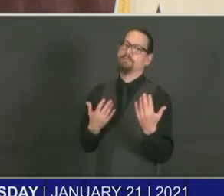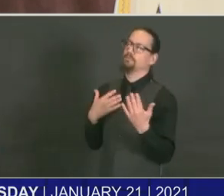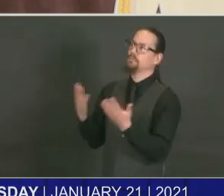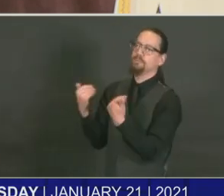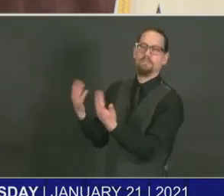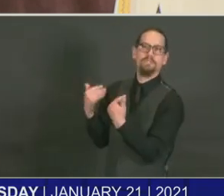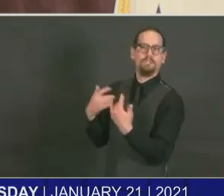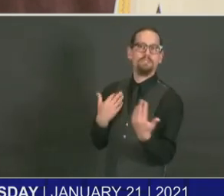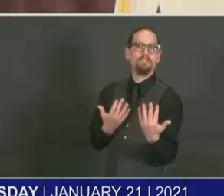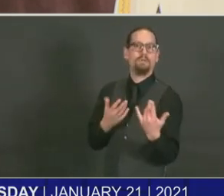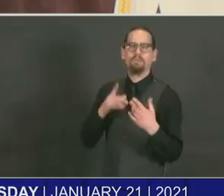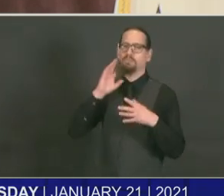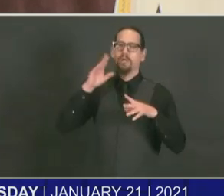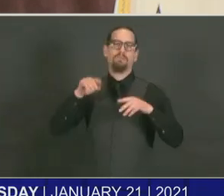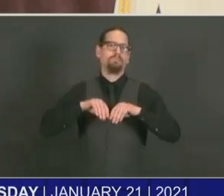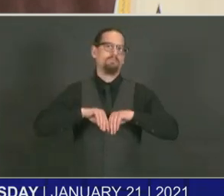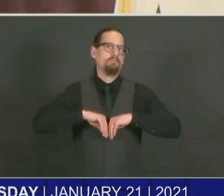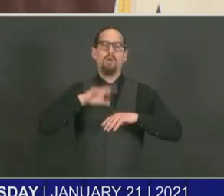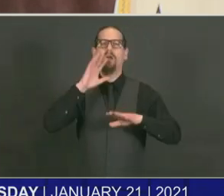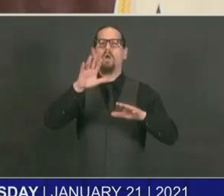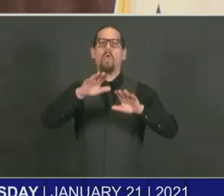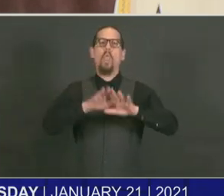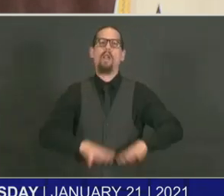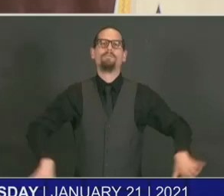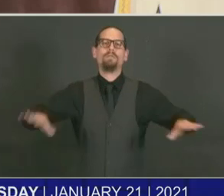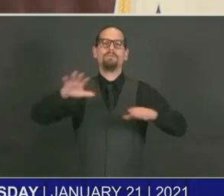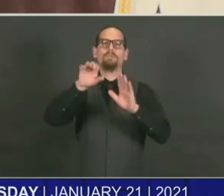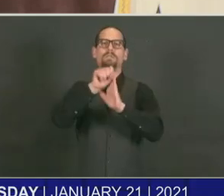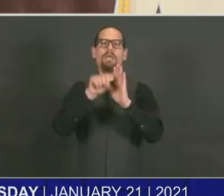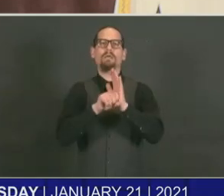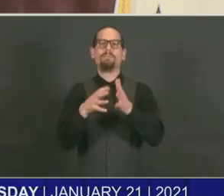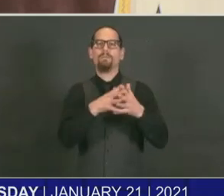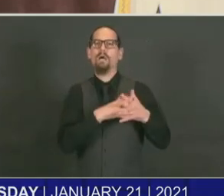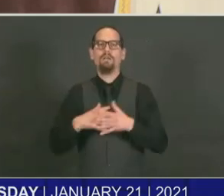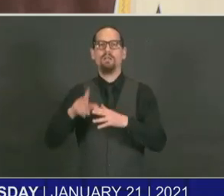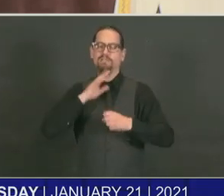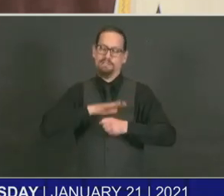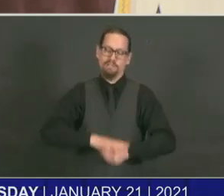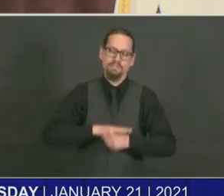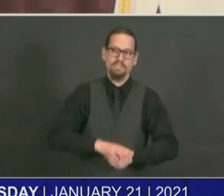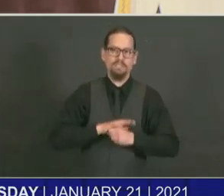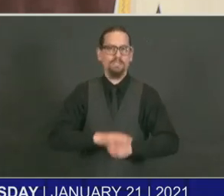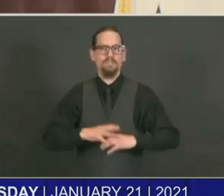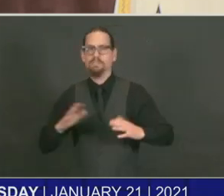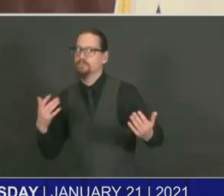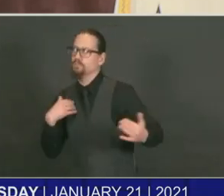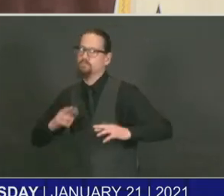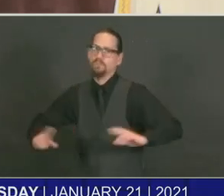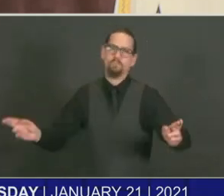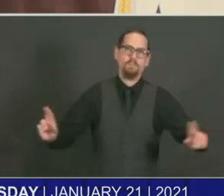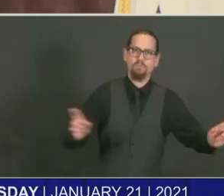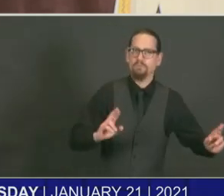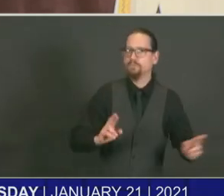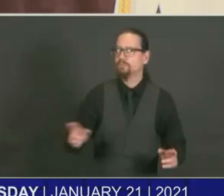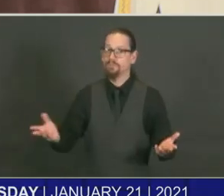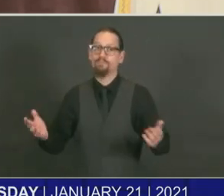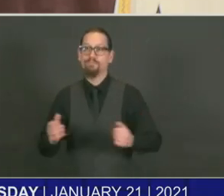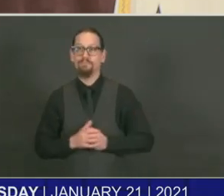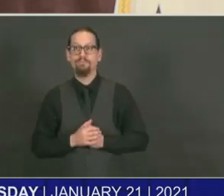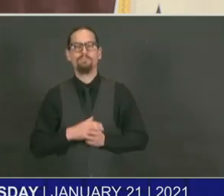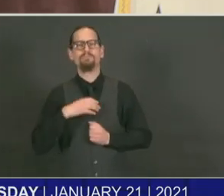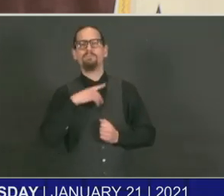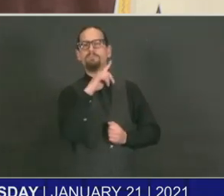happen. We are ready for when that occurs. Someone who participates in a vaccine trial, one of the new